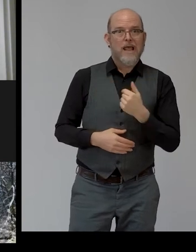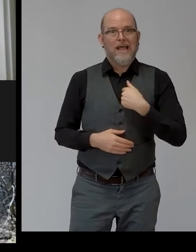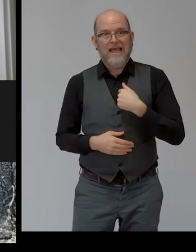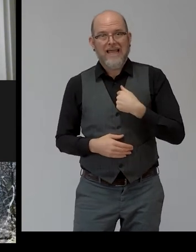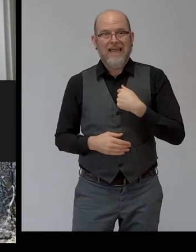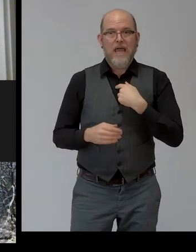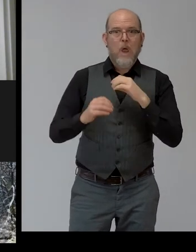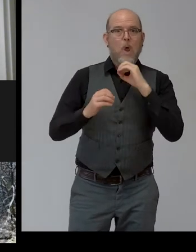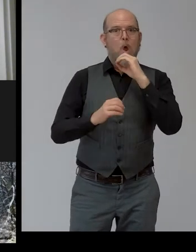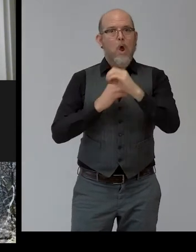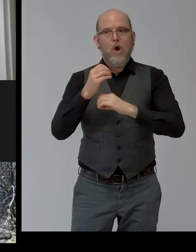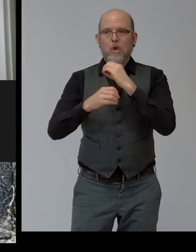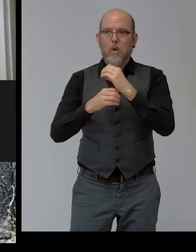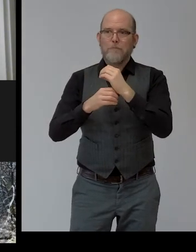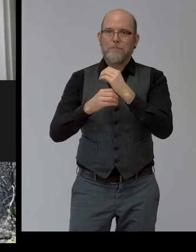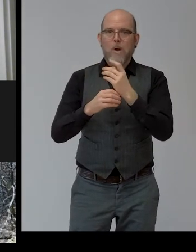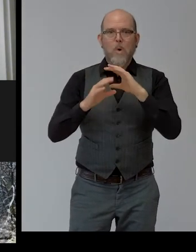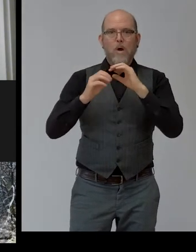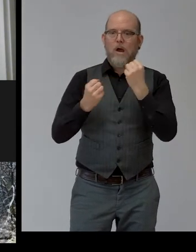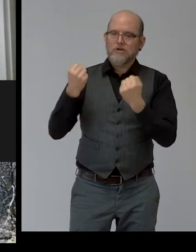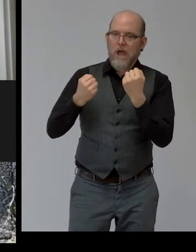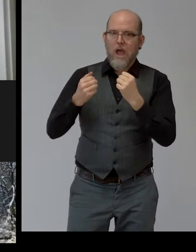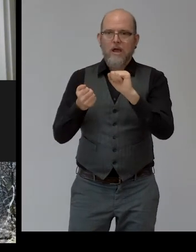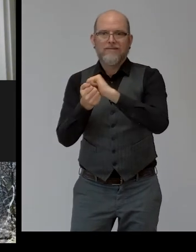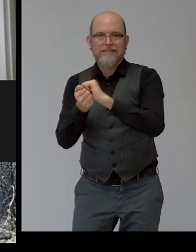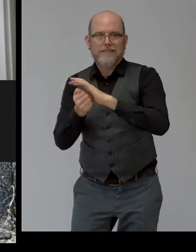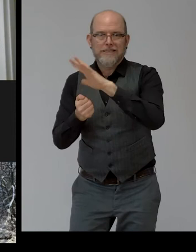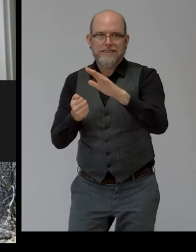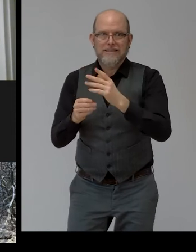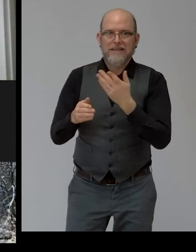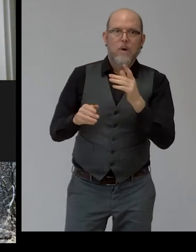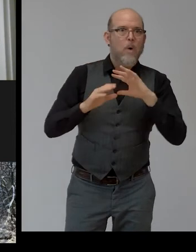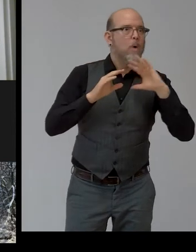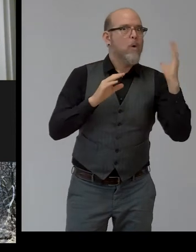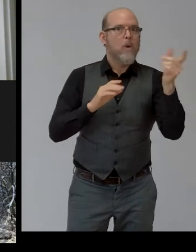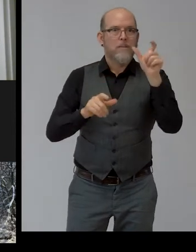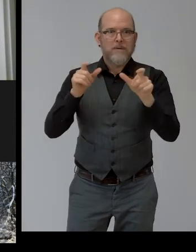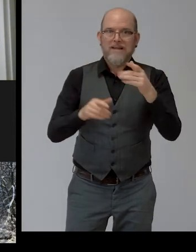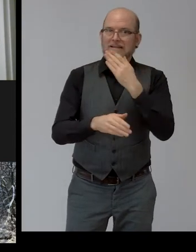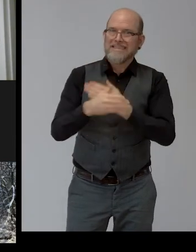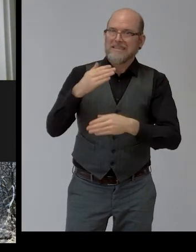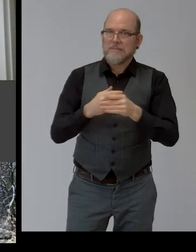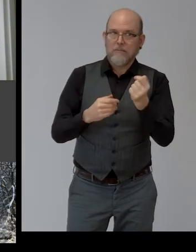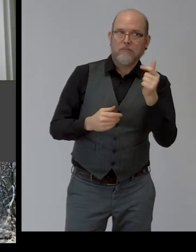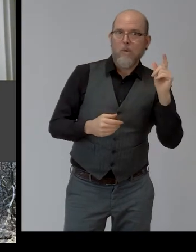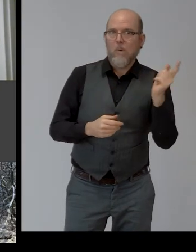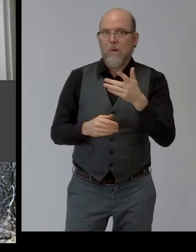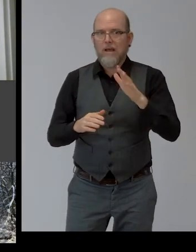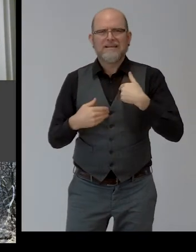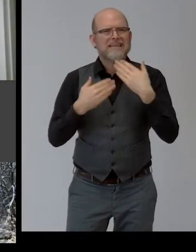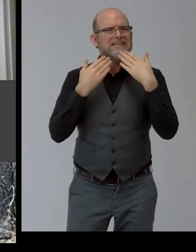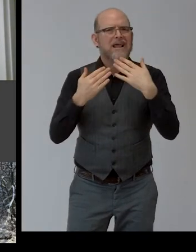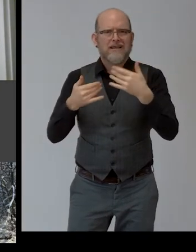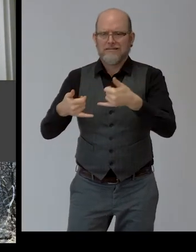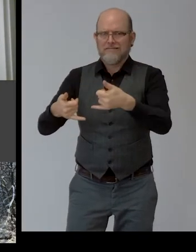people with disabilities. I just want to thank your project for this great opportunity. I hope there are many of us who achieve